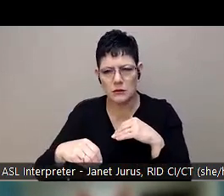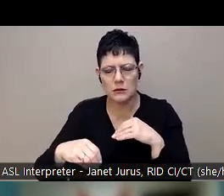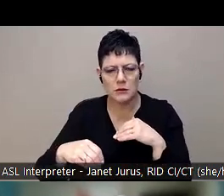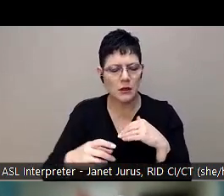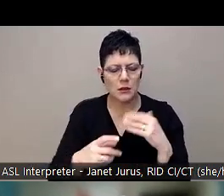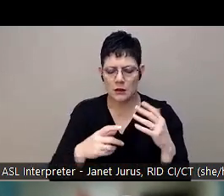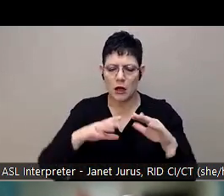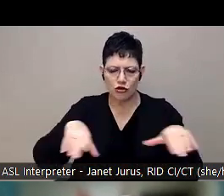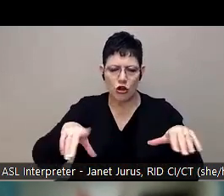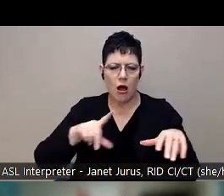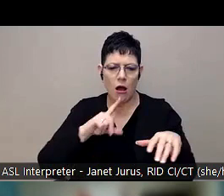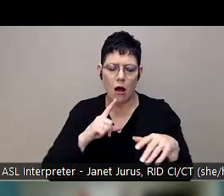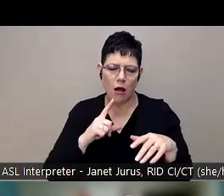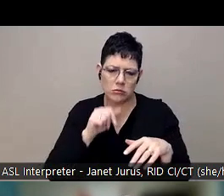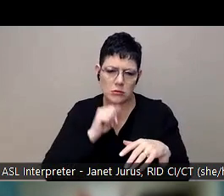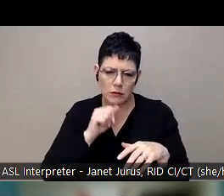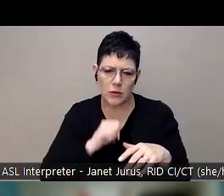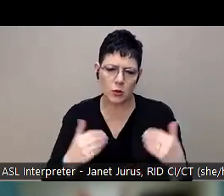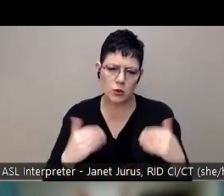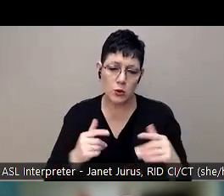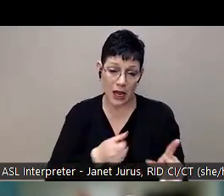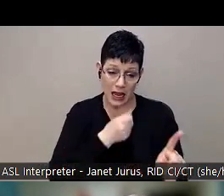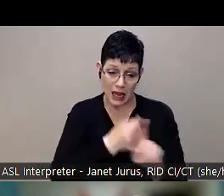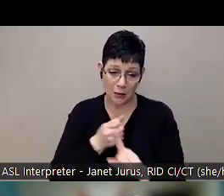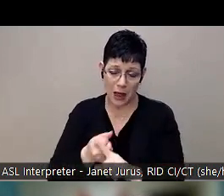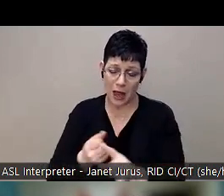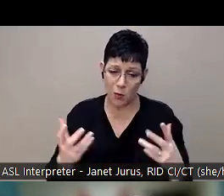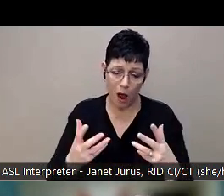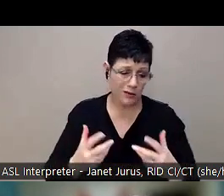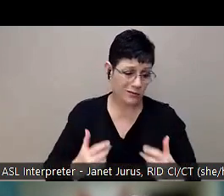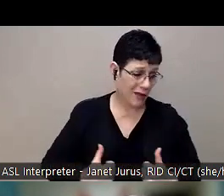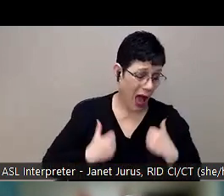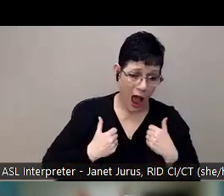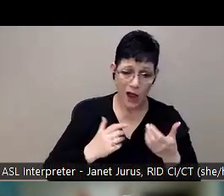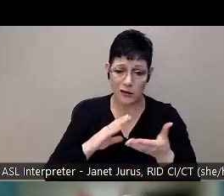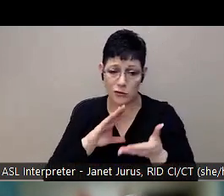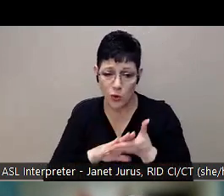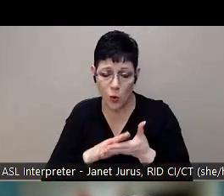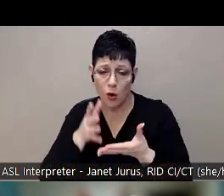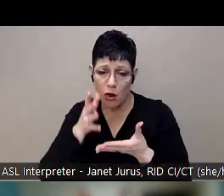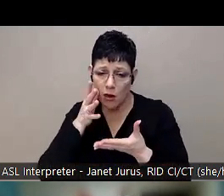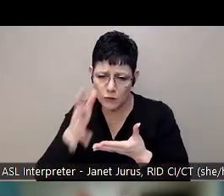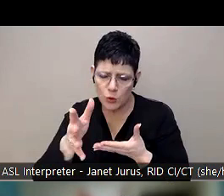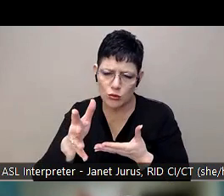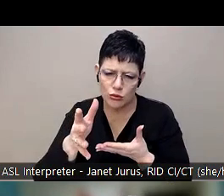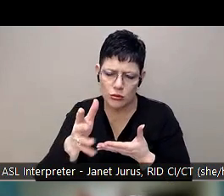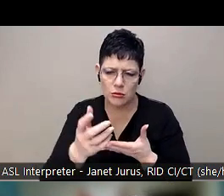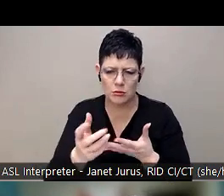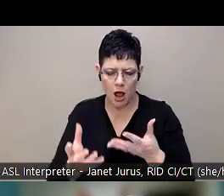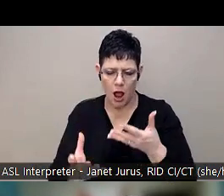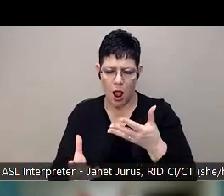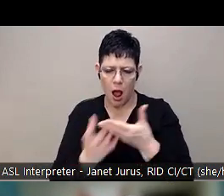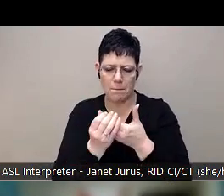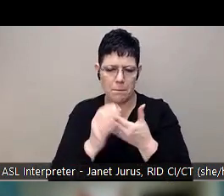and it affects them at school, in their relationships, it affects their future. And so we consider all these